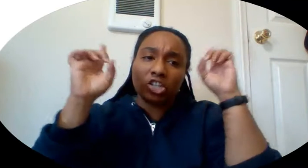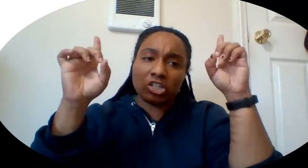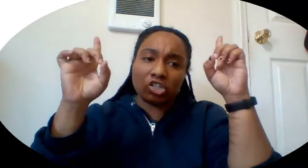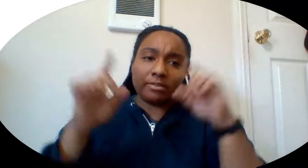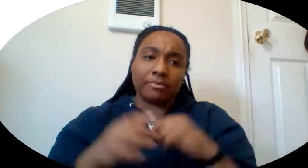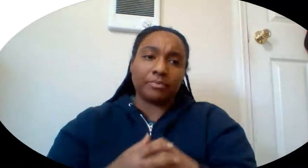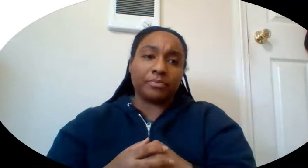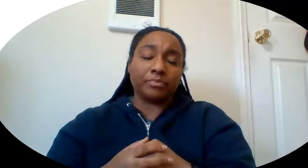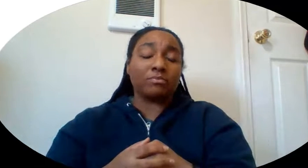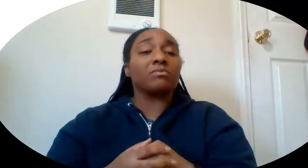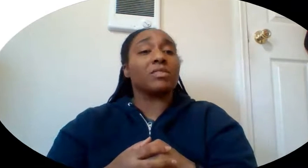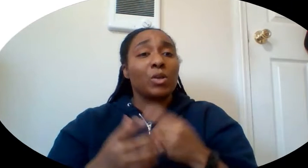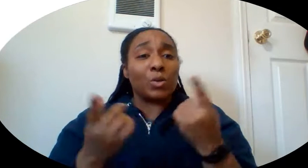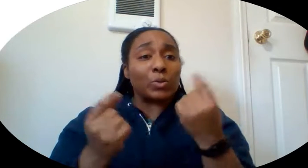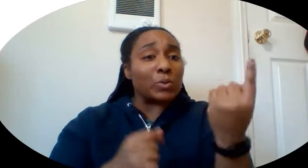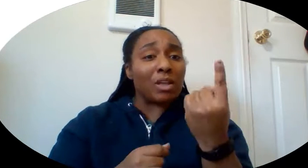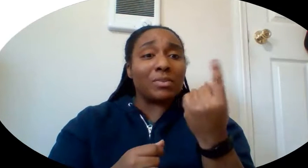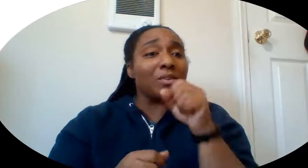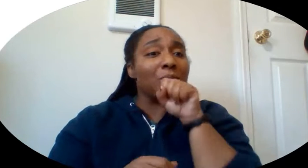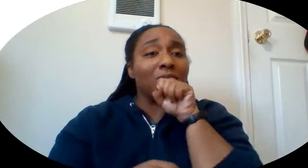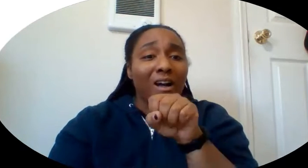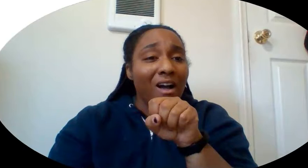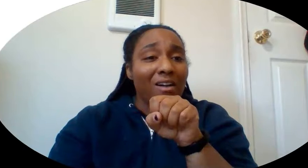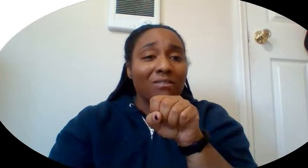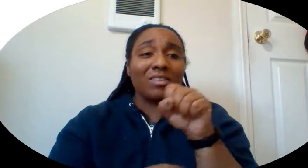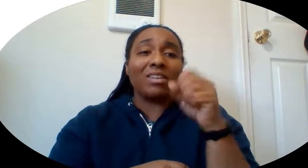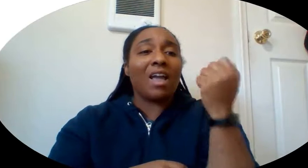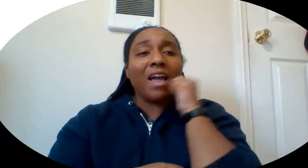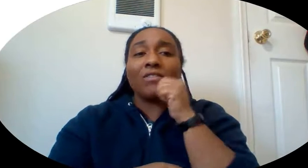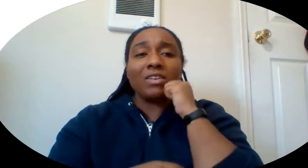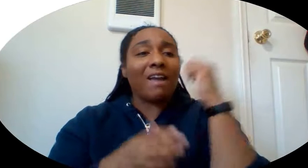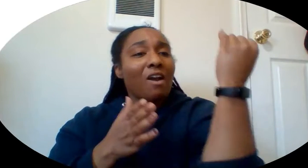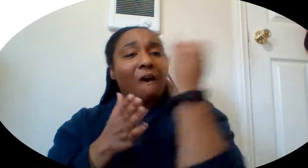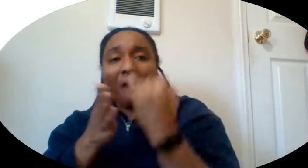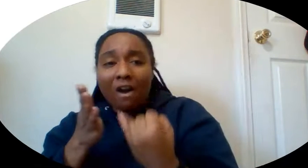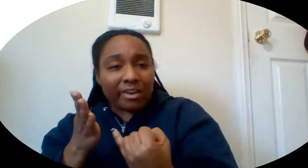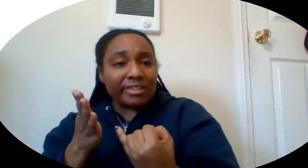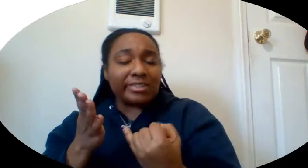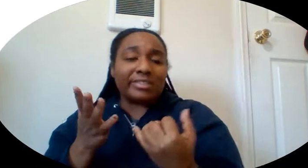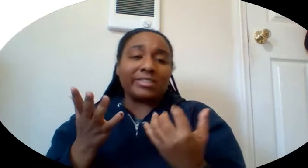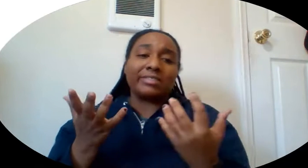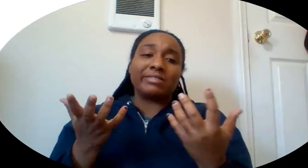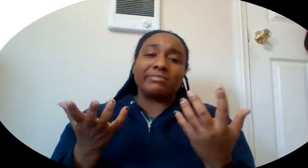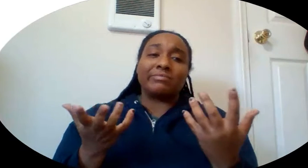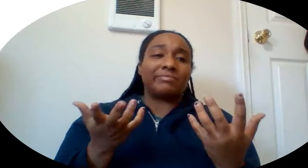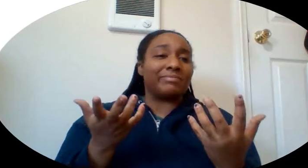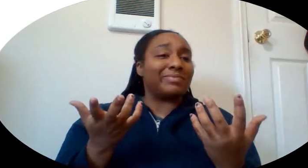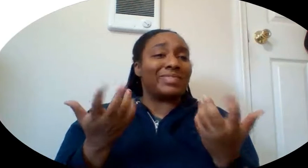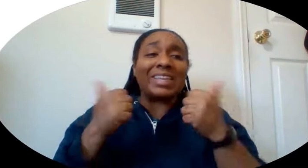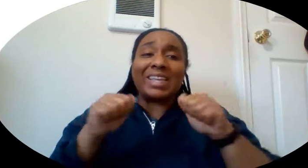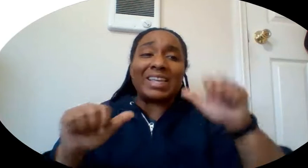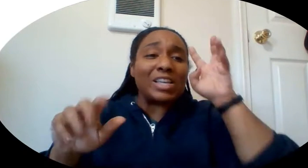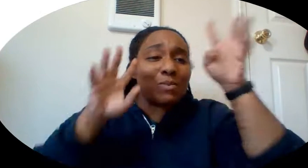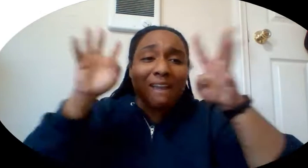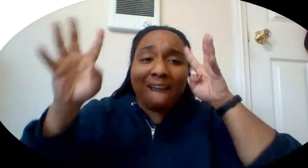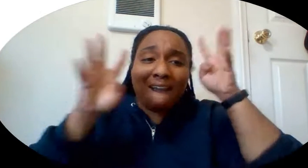education. Do something you love every day. Whether it's art, whether it's anything that